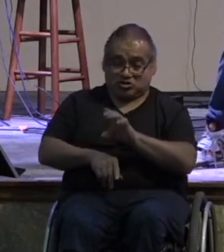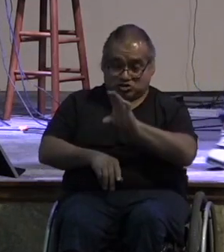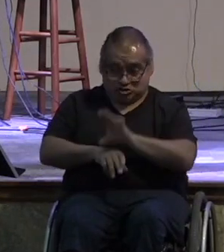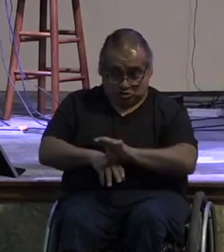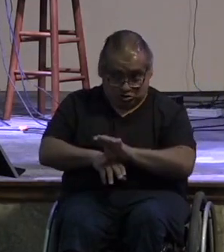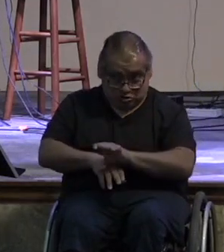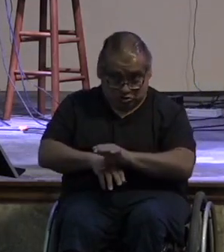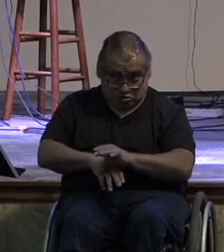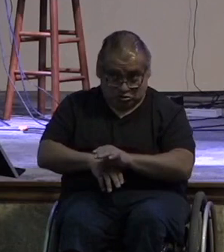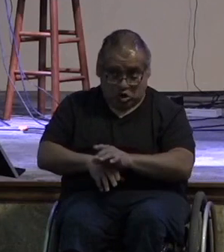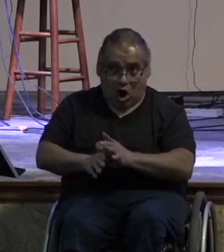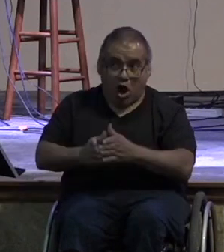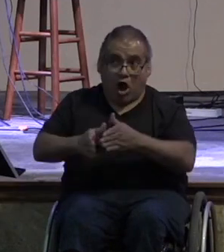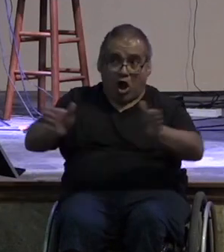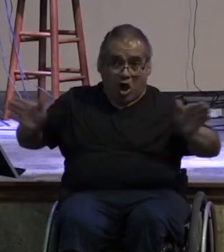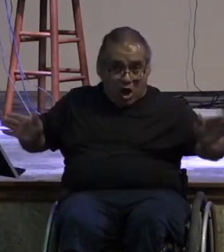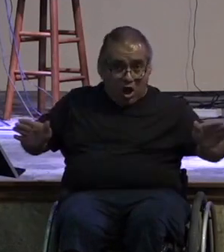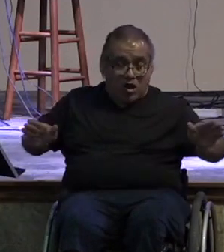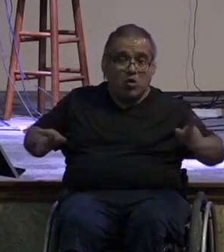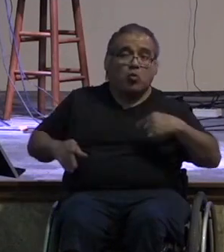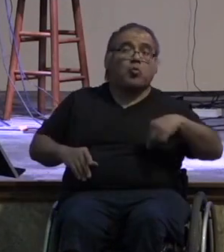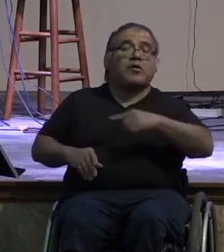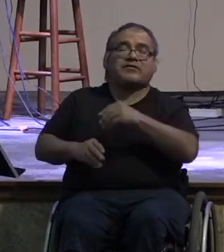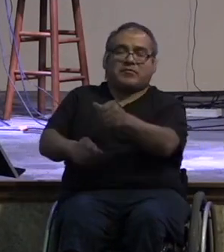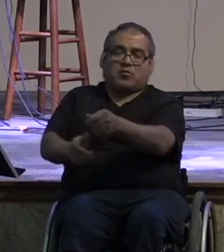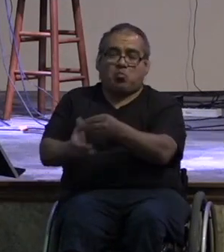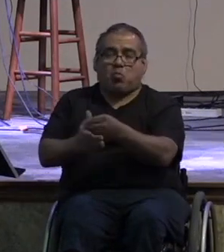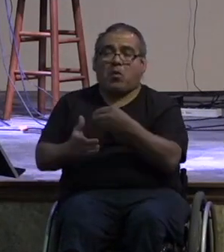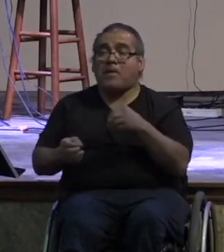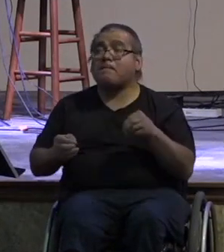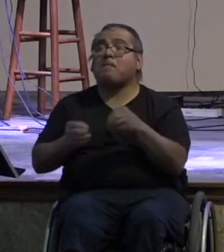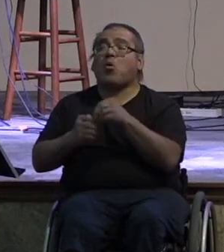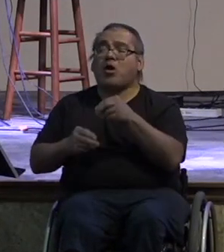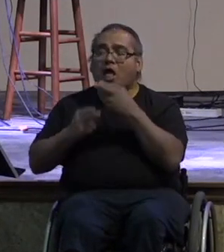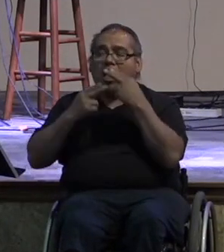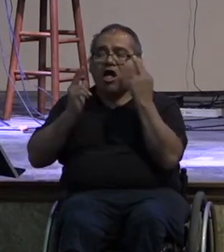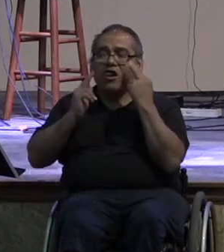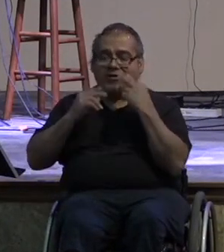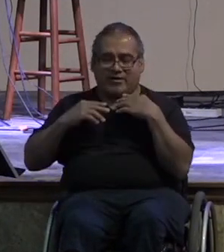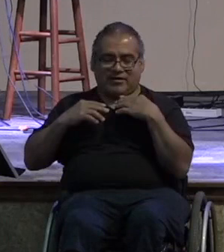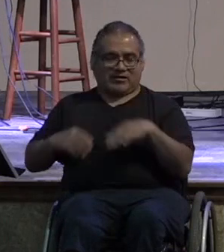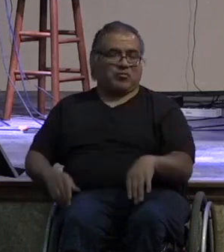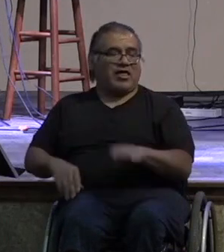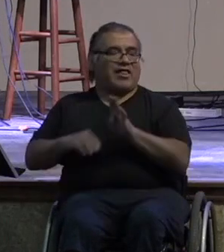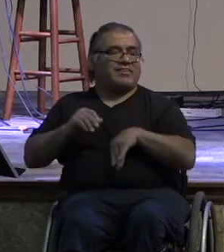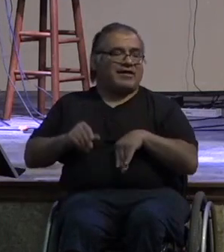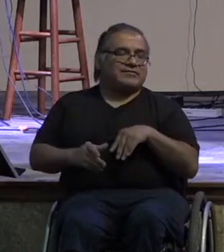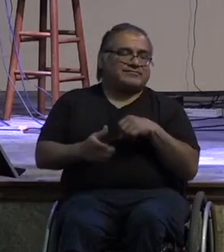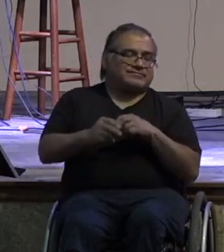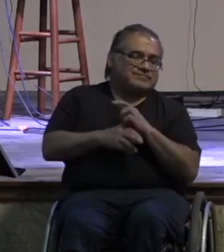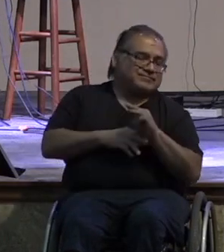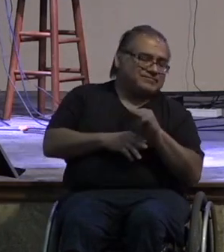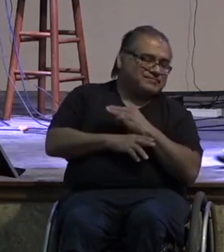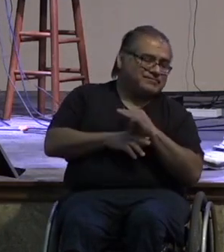halloween decorations and christmas decorations than we do on reaching people for the gospel right that's a priority problem it's not a wealth